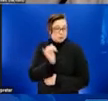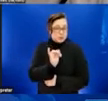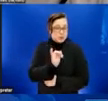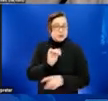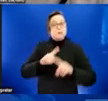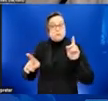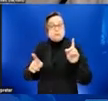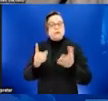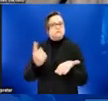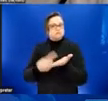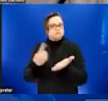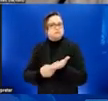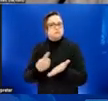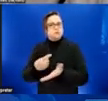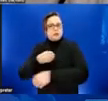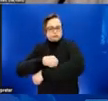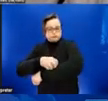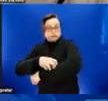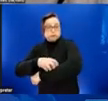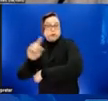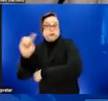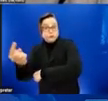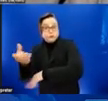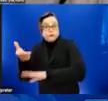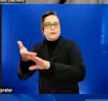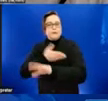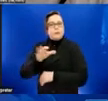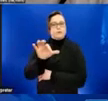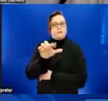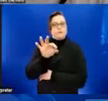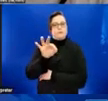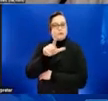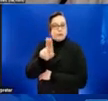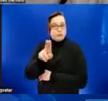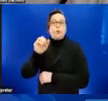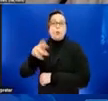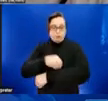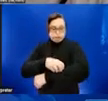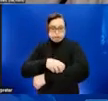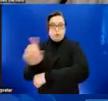before the other symptoms, and some people only ever have a rash. Next slide.